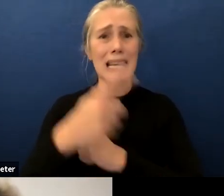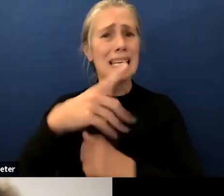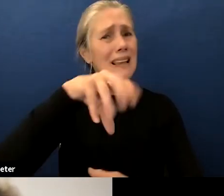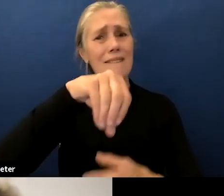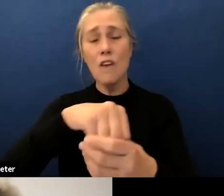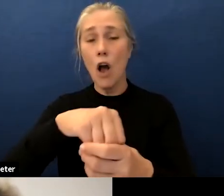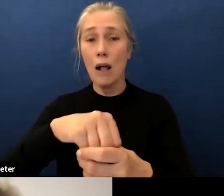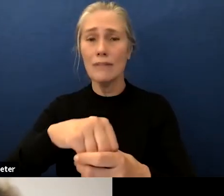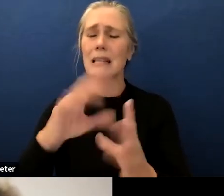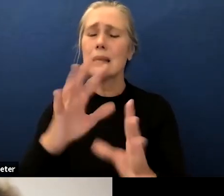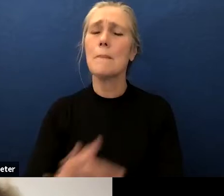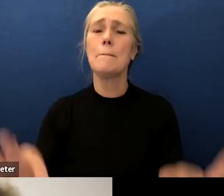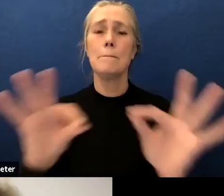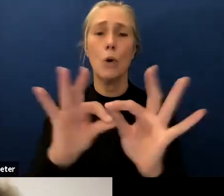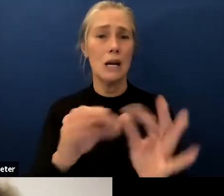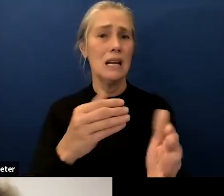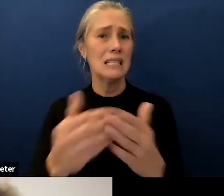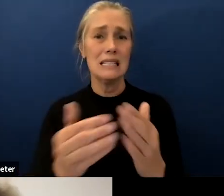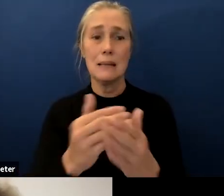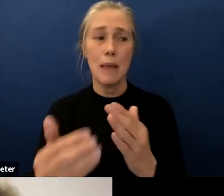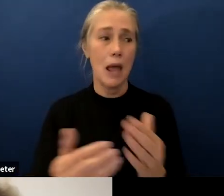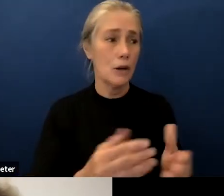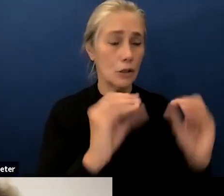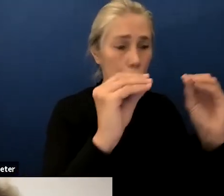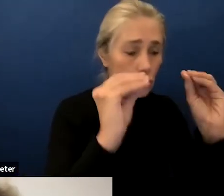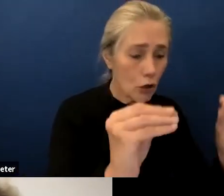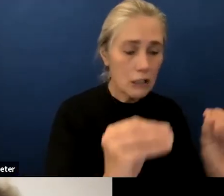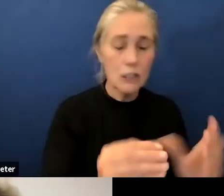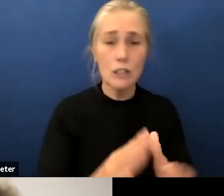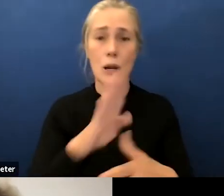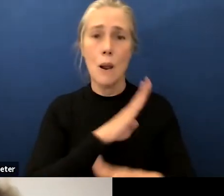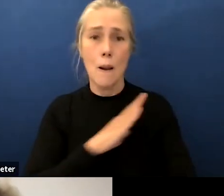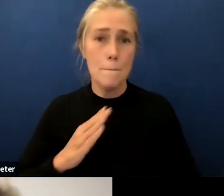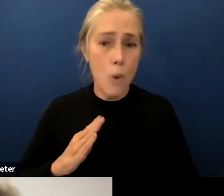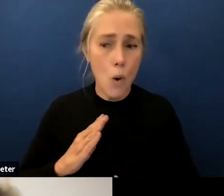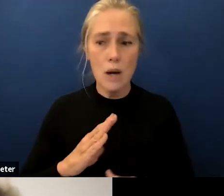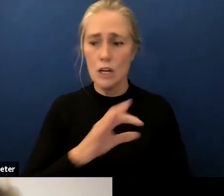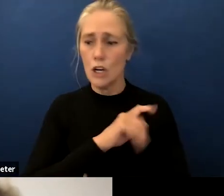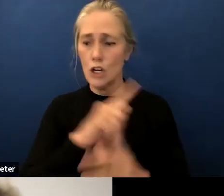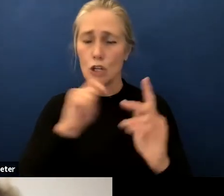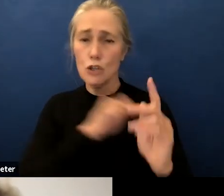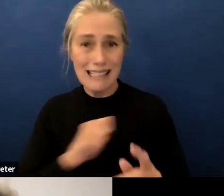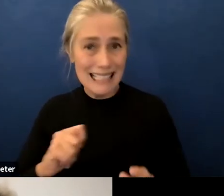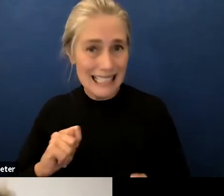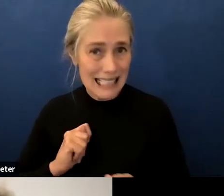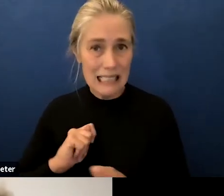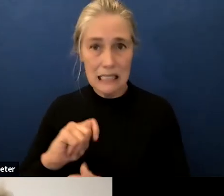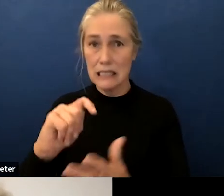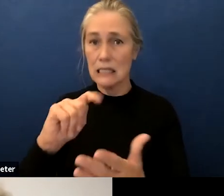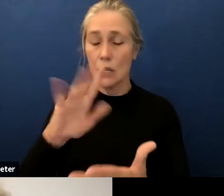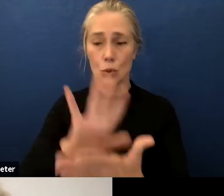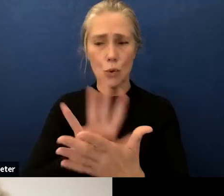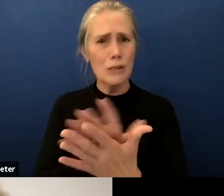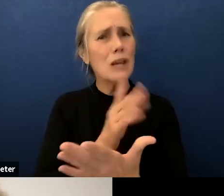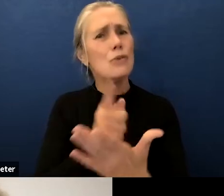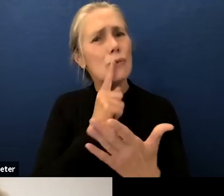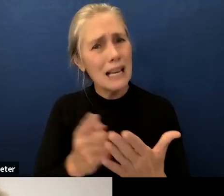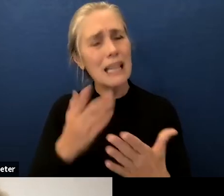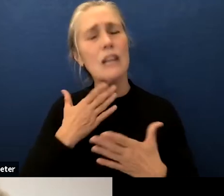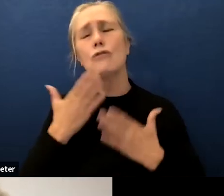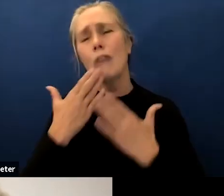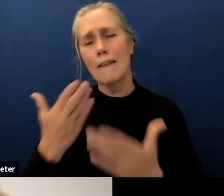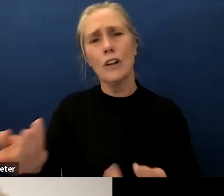instruction board area trustees or even school schedules so i am grateful to those of you who have reached out to the board